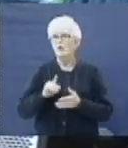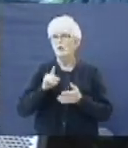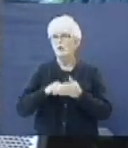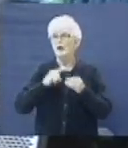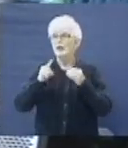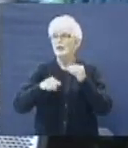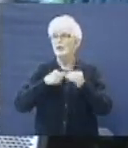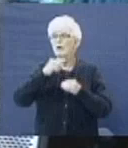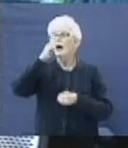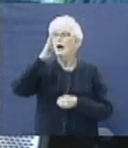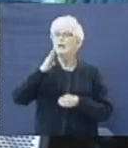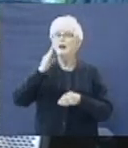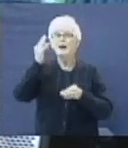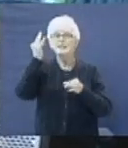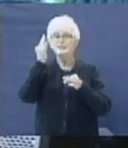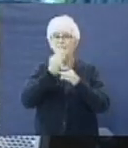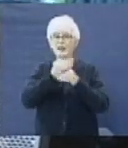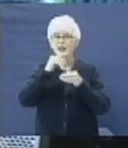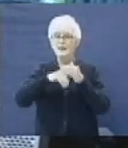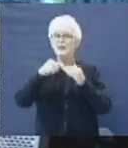what about God's faith in me?